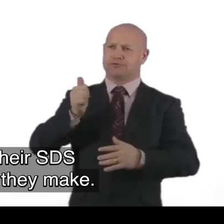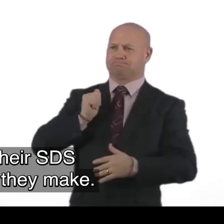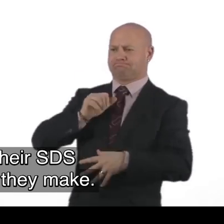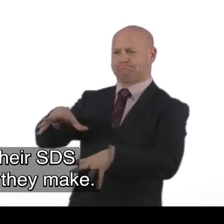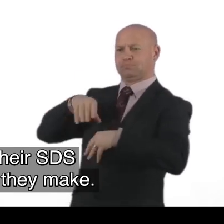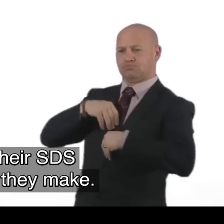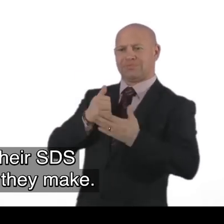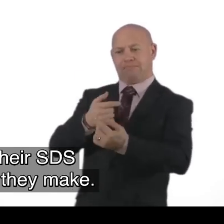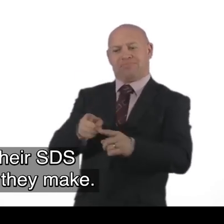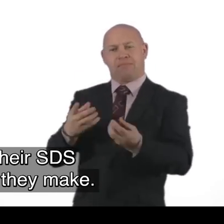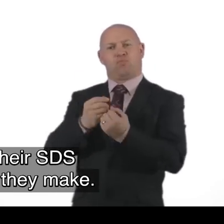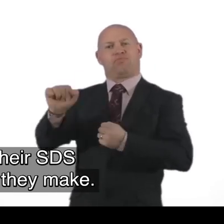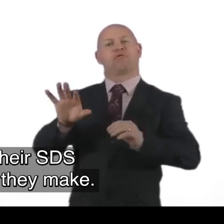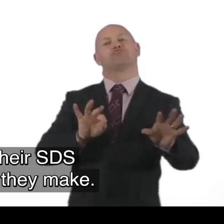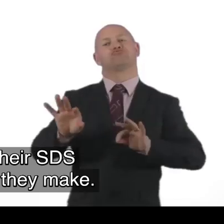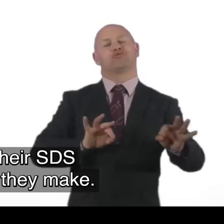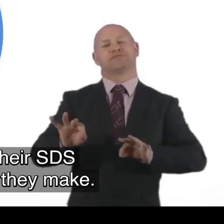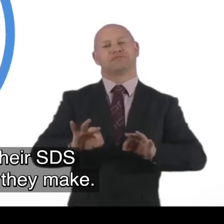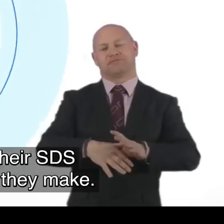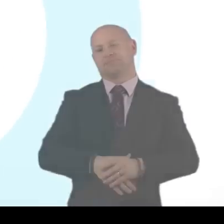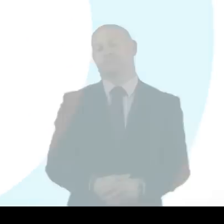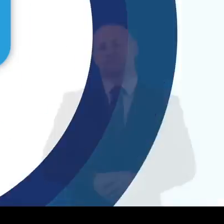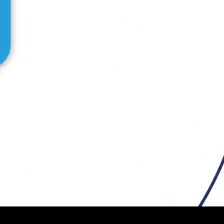And helps them. With the choices. That they make.